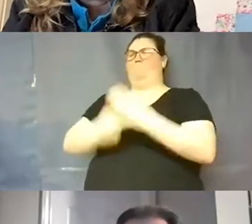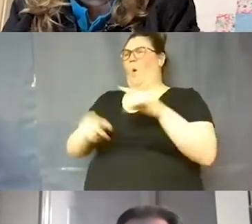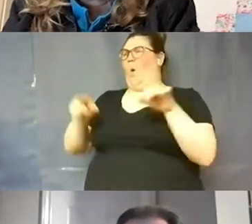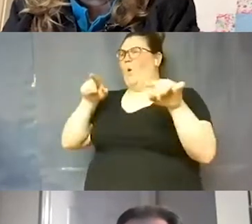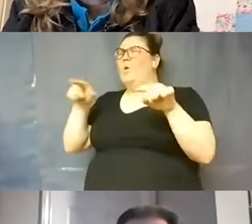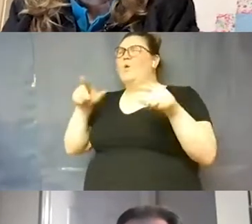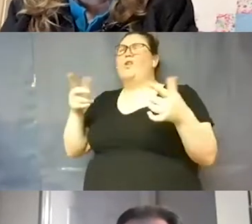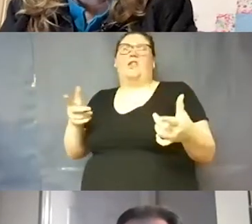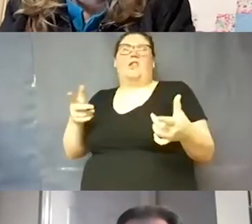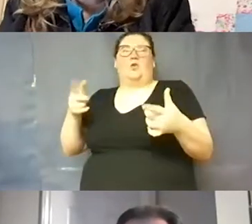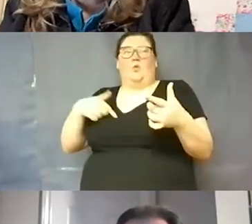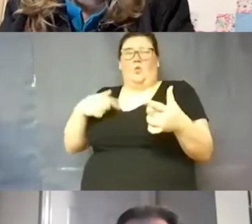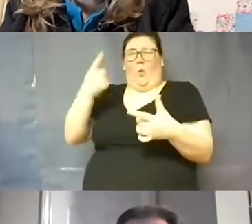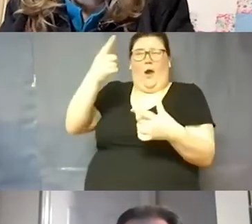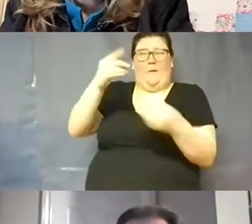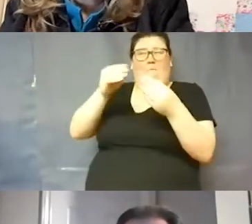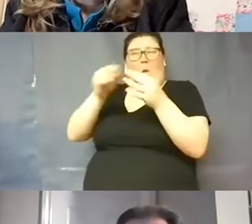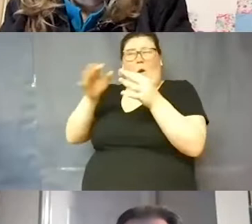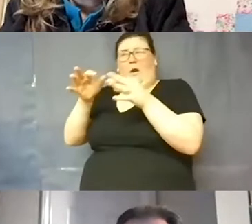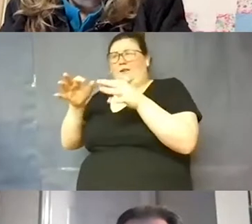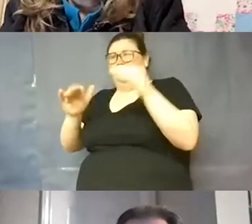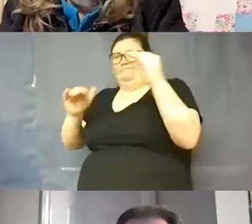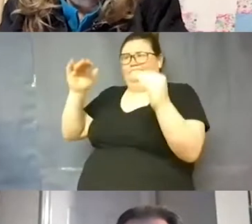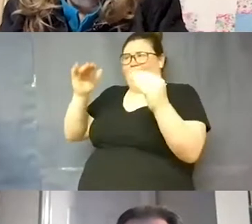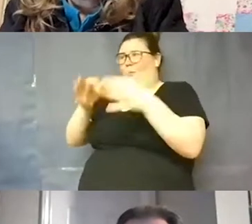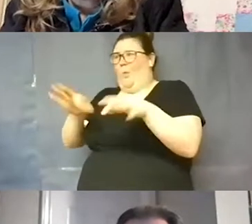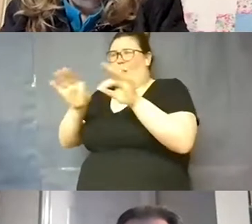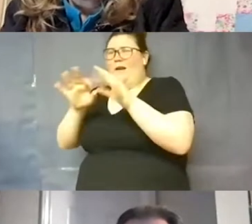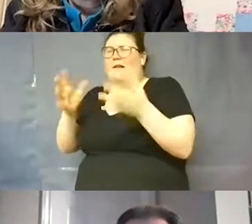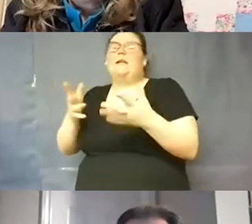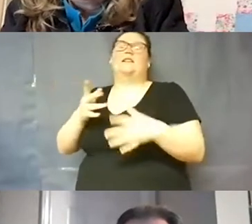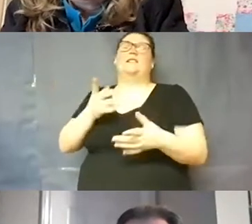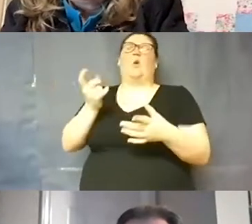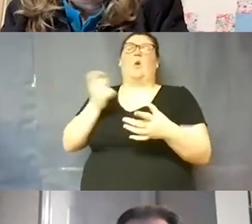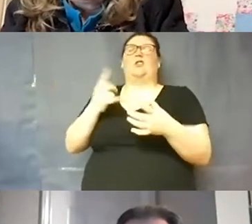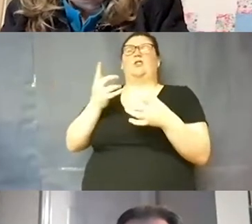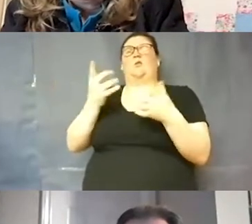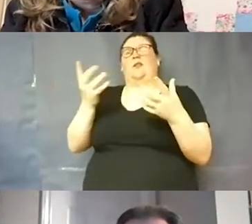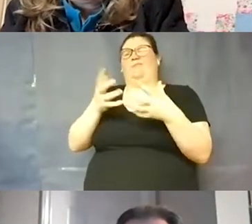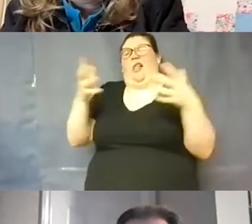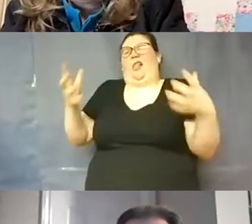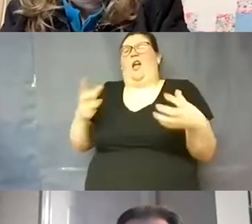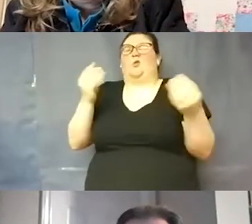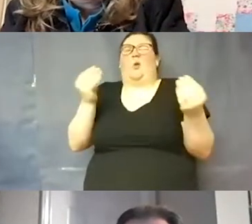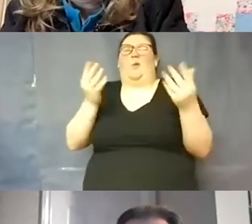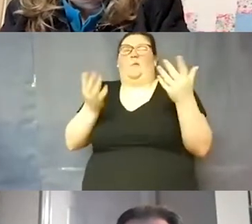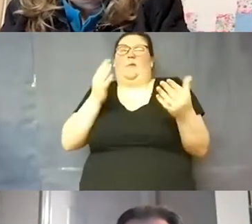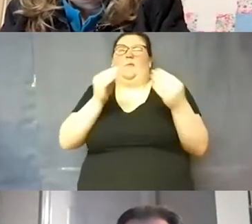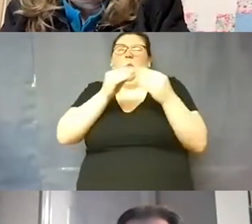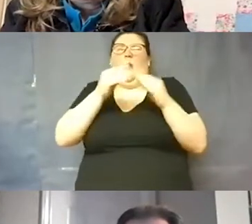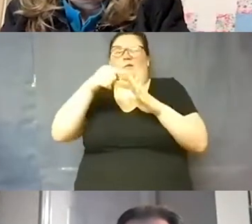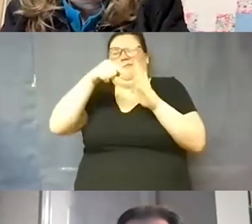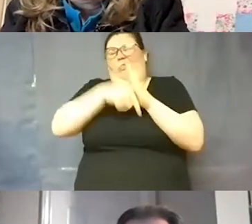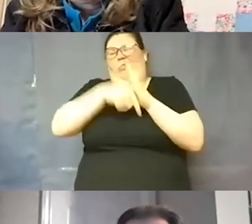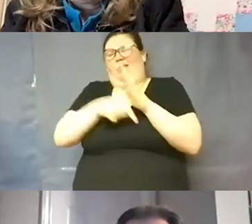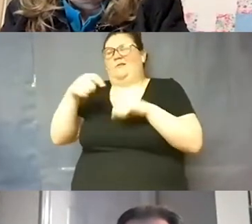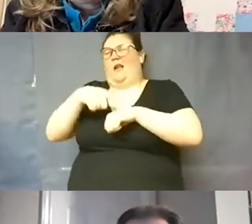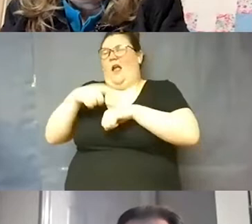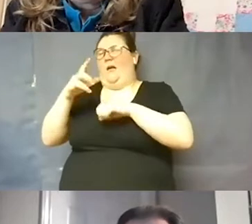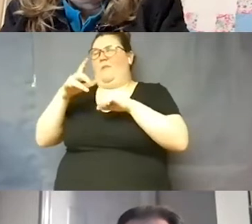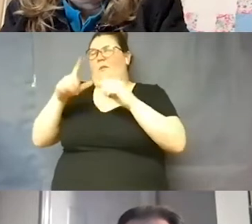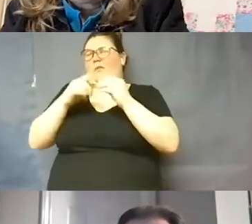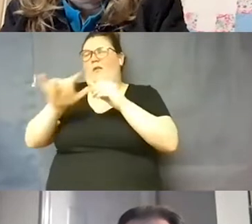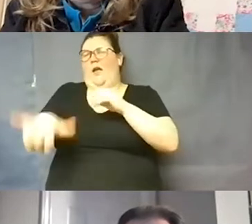Do we weigh one county more than another? I think this is a question we get a lot so I think it's worth spending some time on. Yeah it is it's very confusing